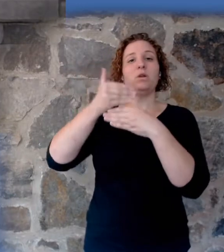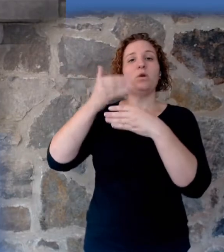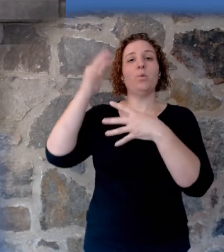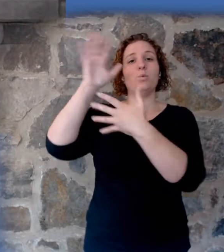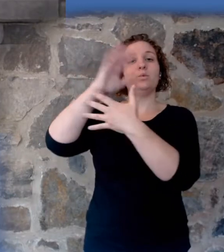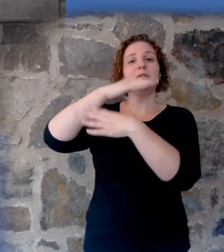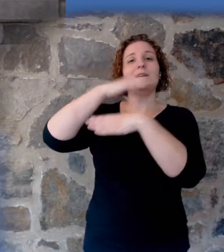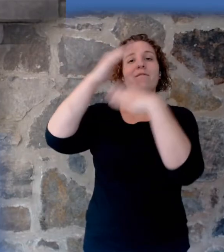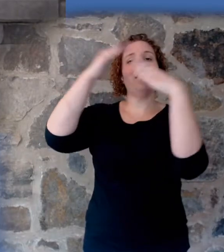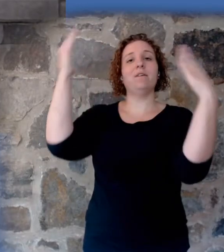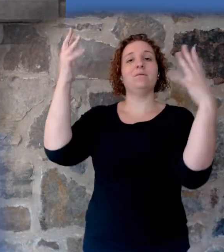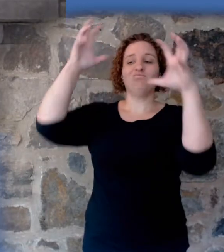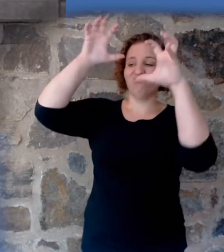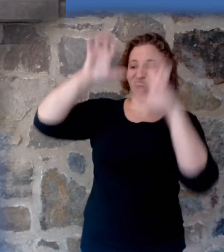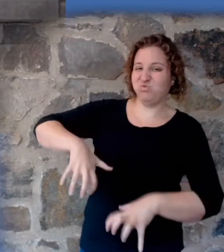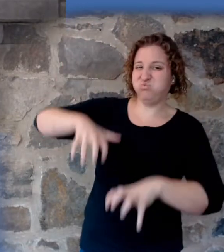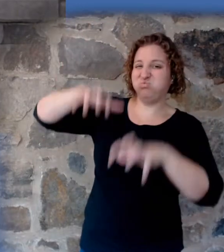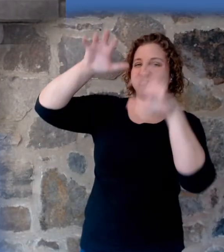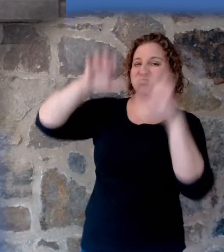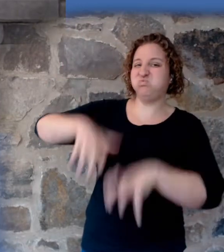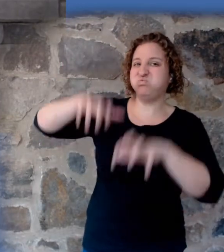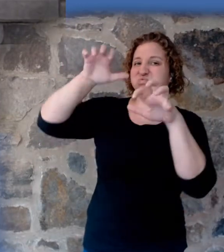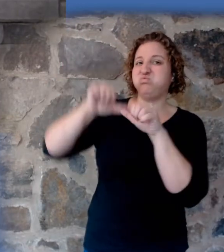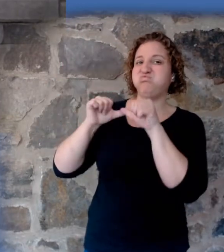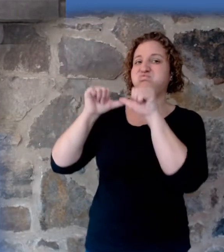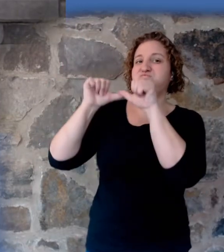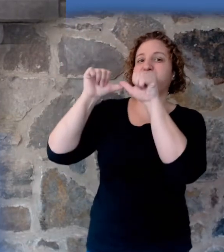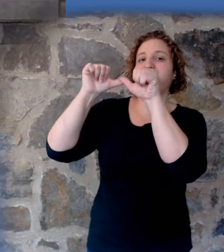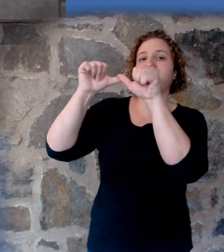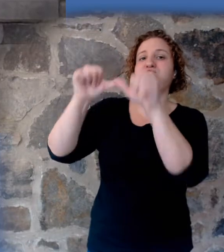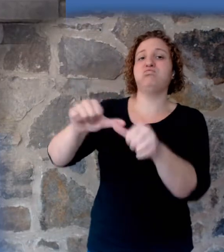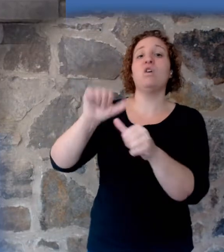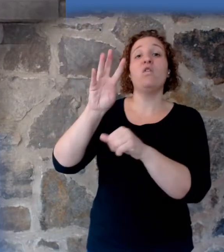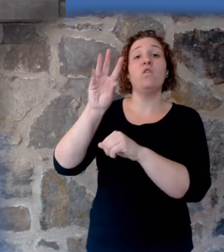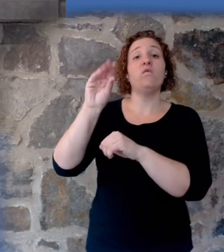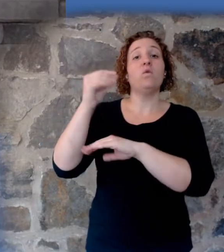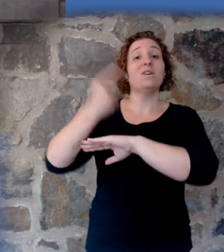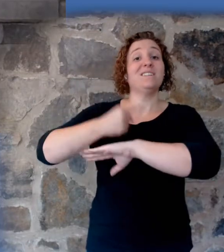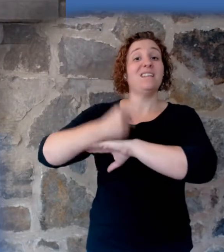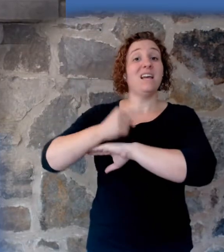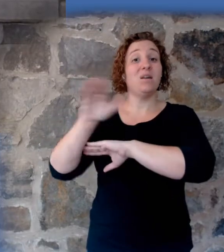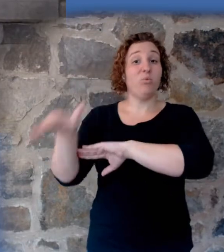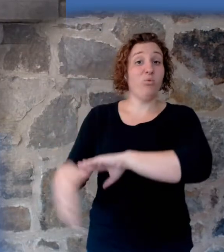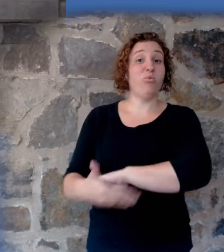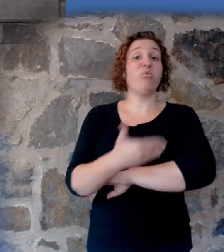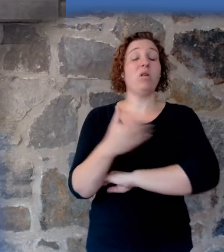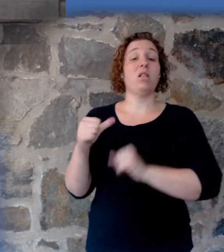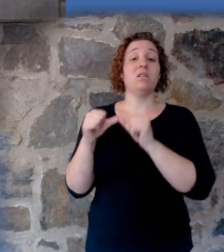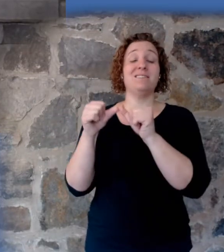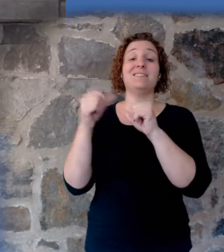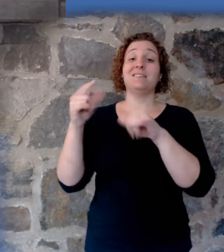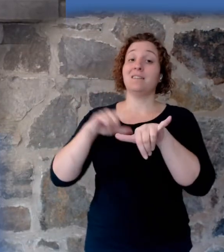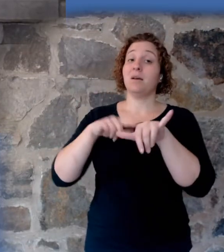upon the earth forty days and forty nights. And in the same day, verse 13, entered Noah, Shem, and Ham, Japheth, and the sons of Noah,